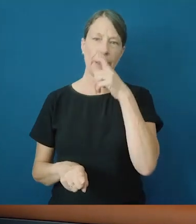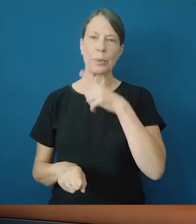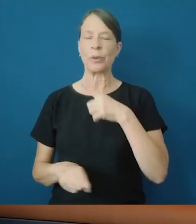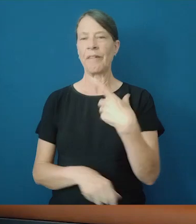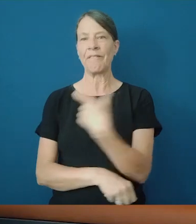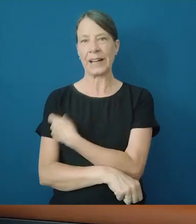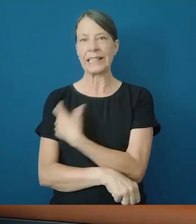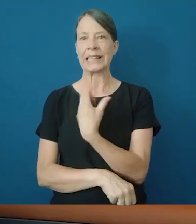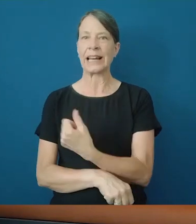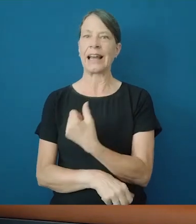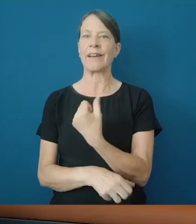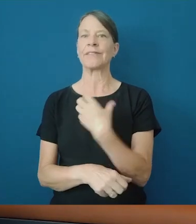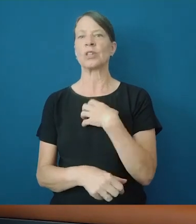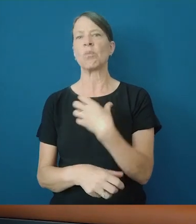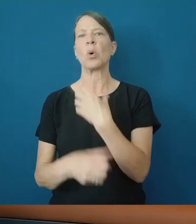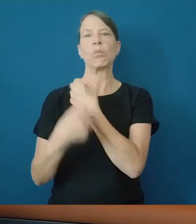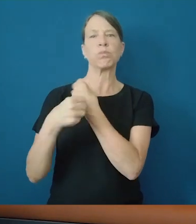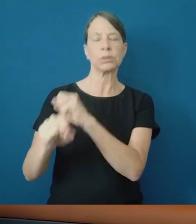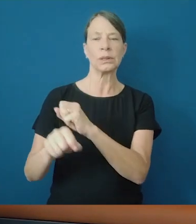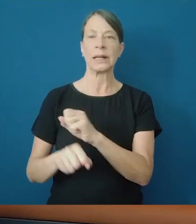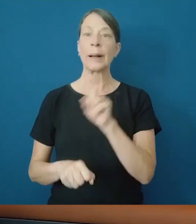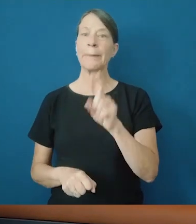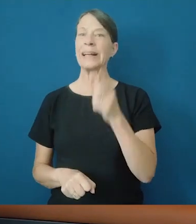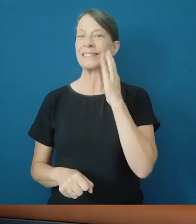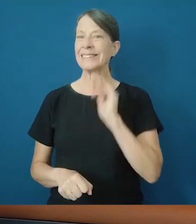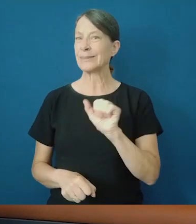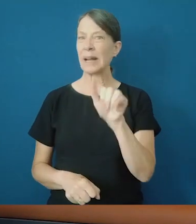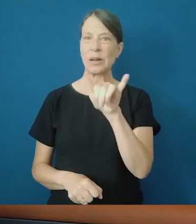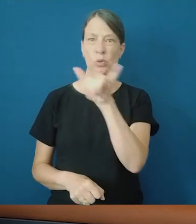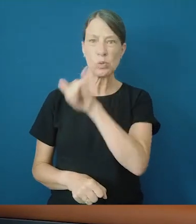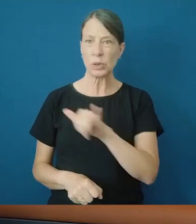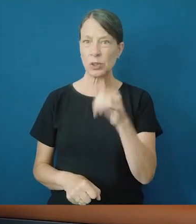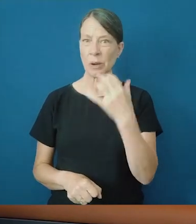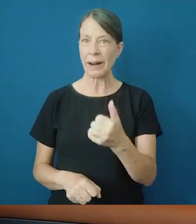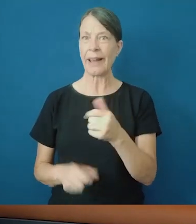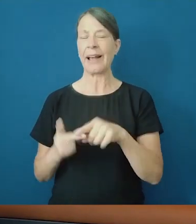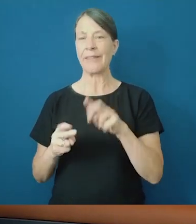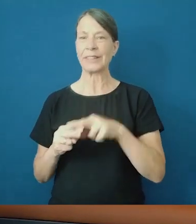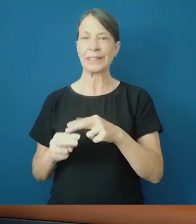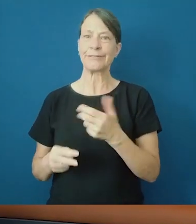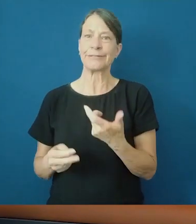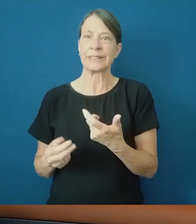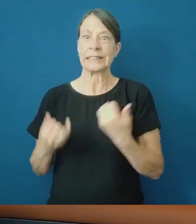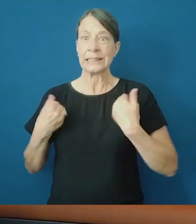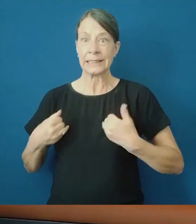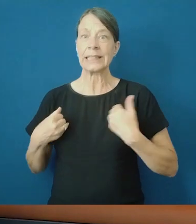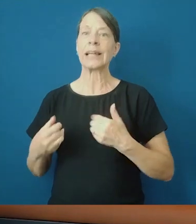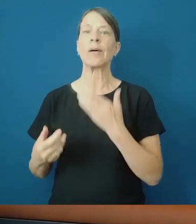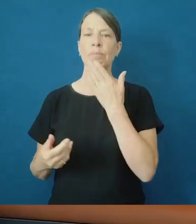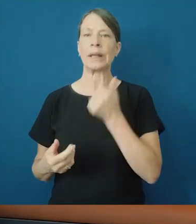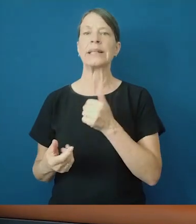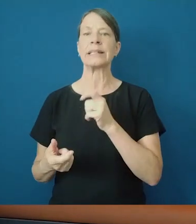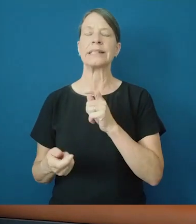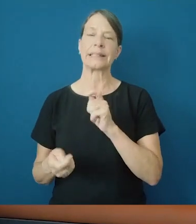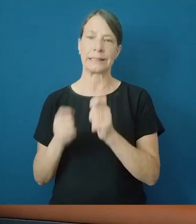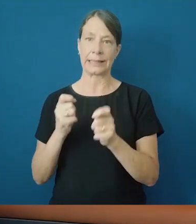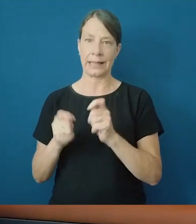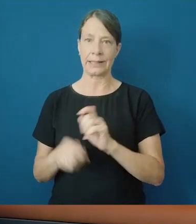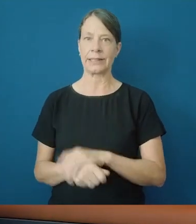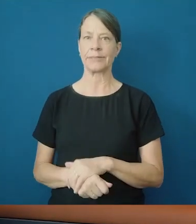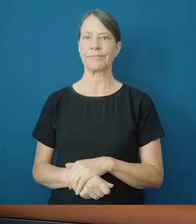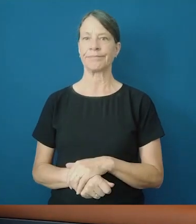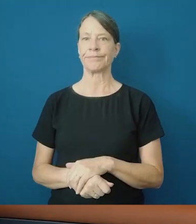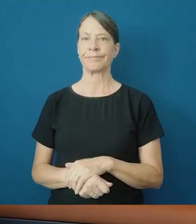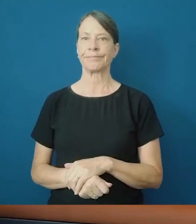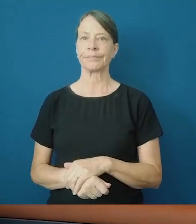have symptoms that are similar to cold and flu, no matter how mild, please get a test and isolate until you get a negative result. We're also going to talk